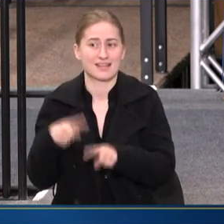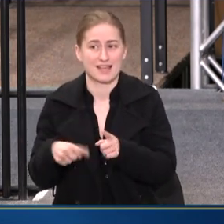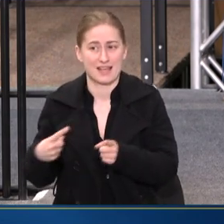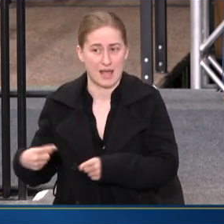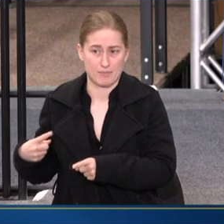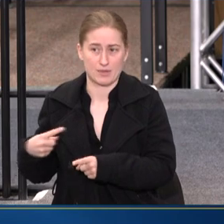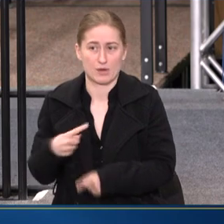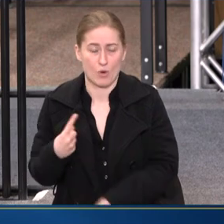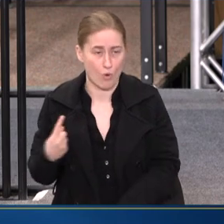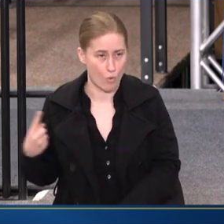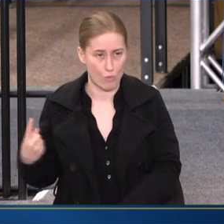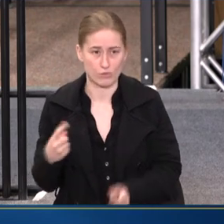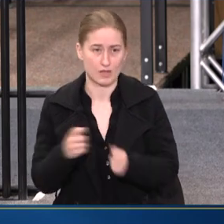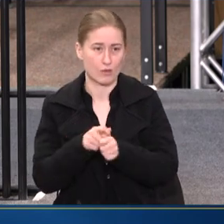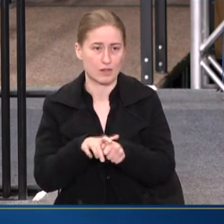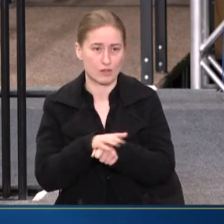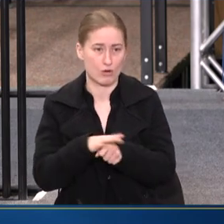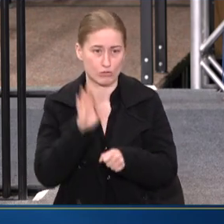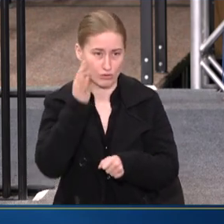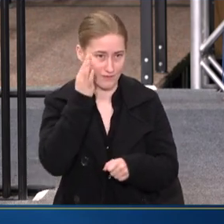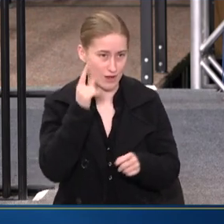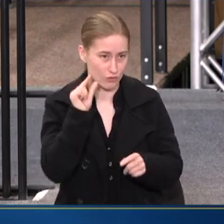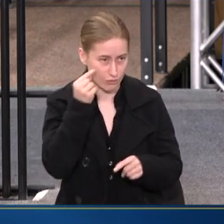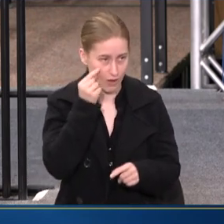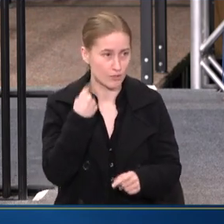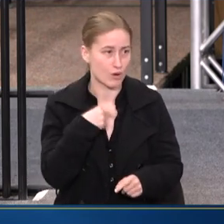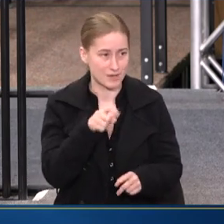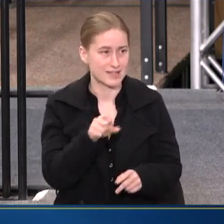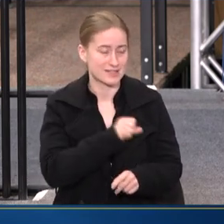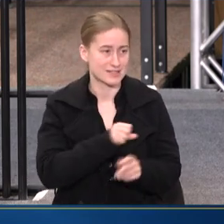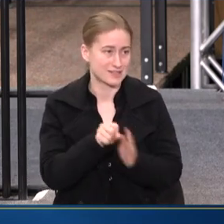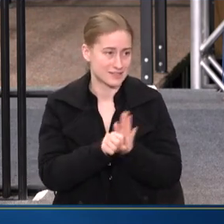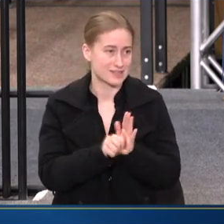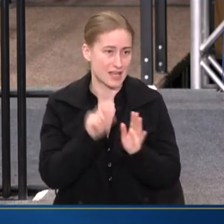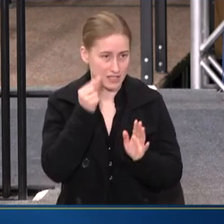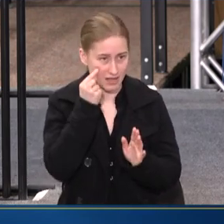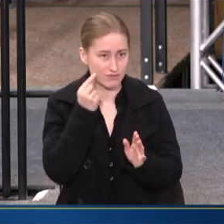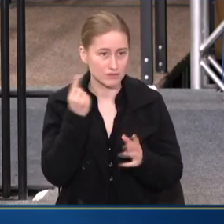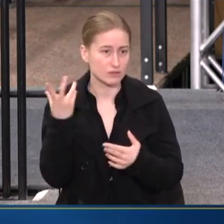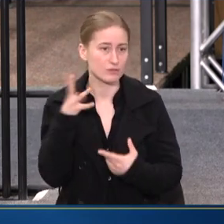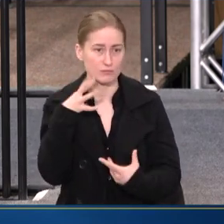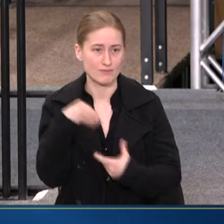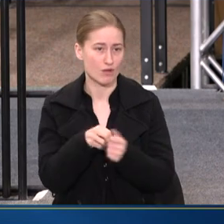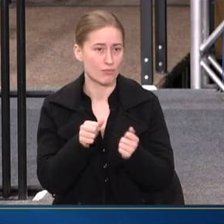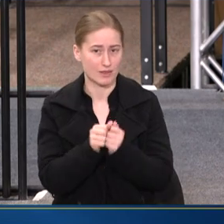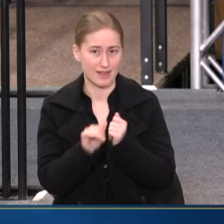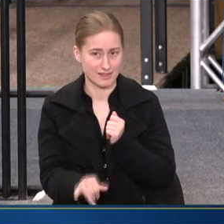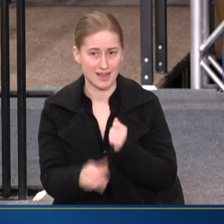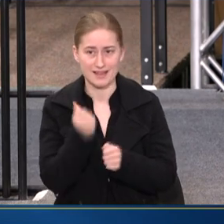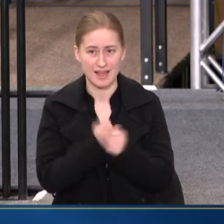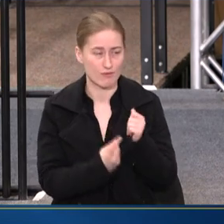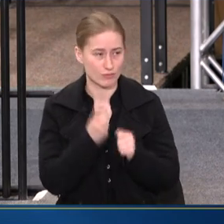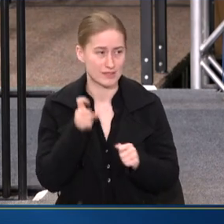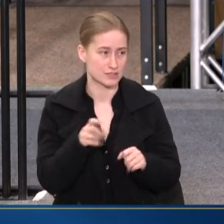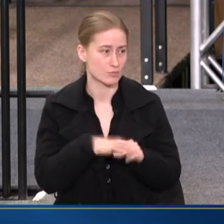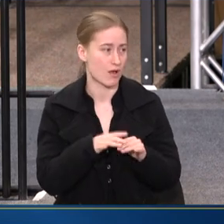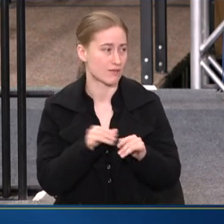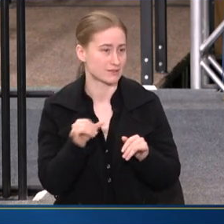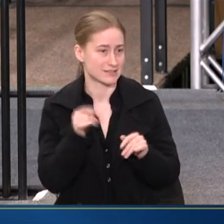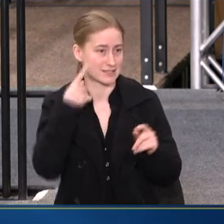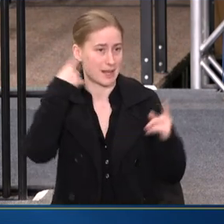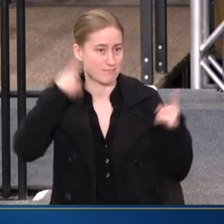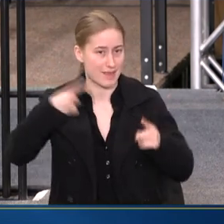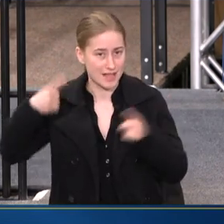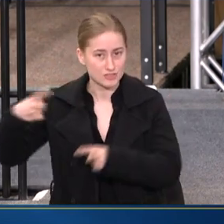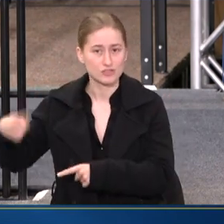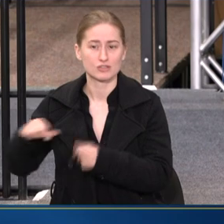only with local and federal government. We need the state governments to play a big part in that. Everyone needs to be on the same page of